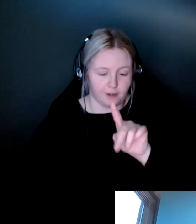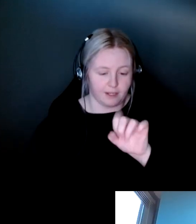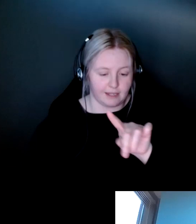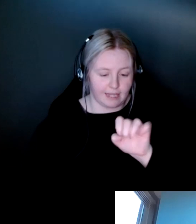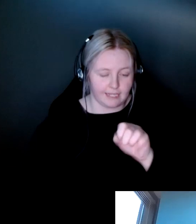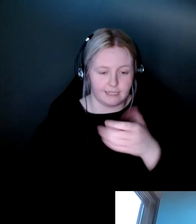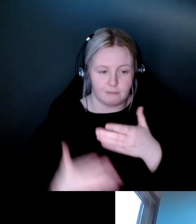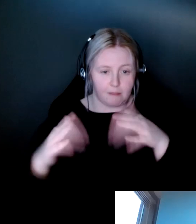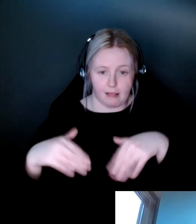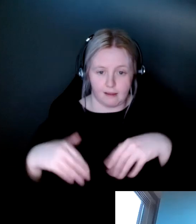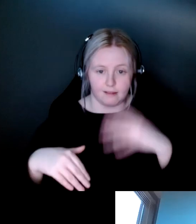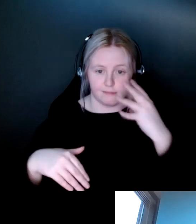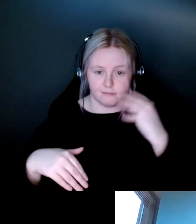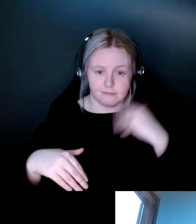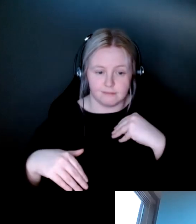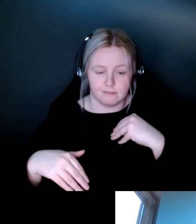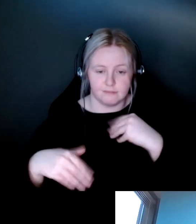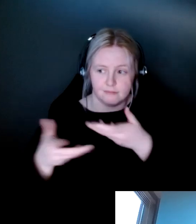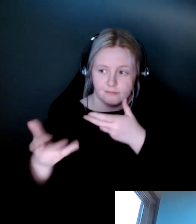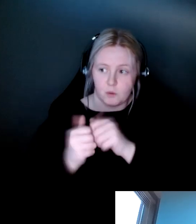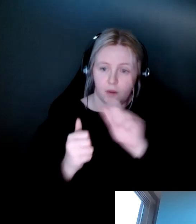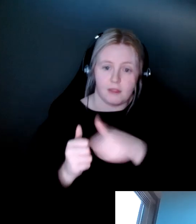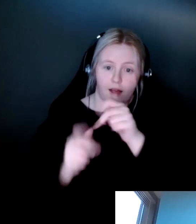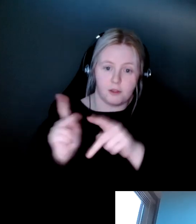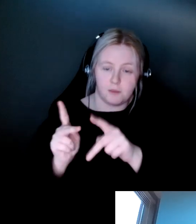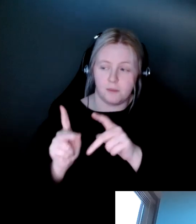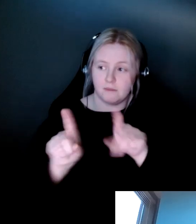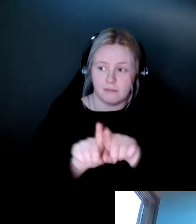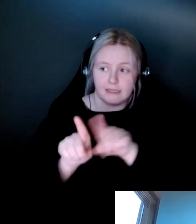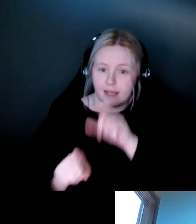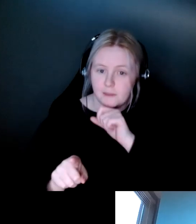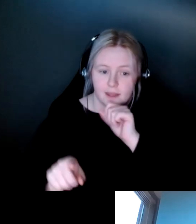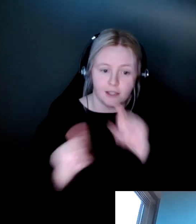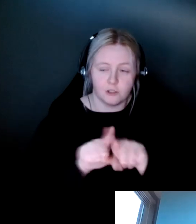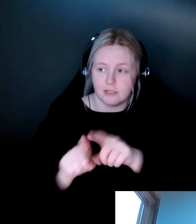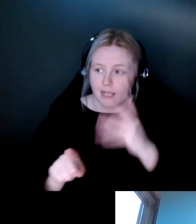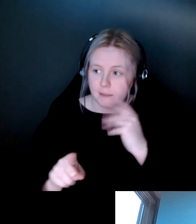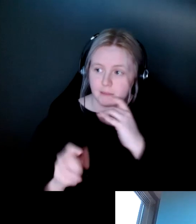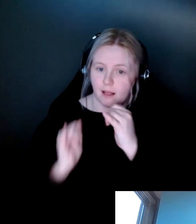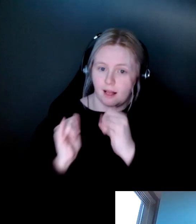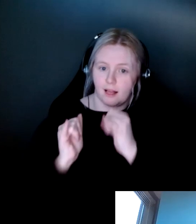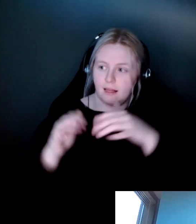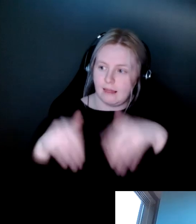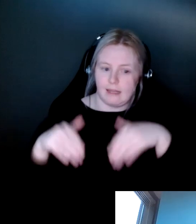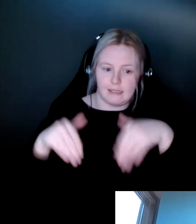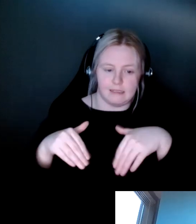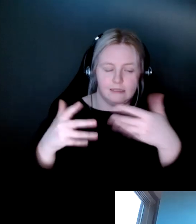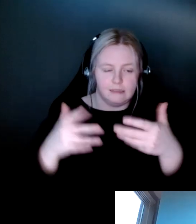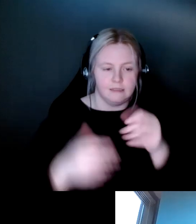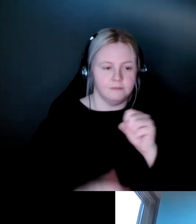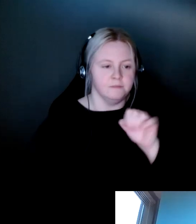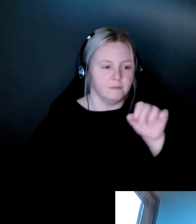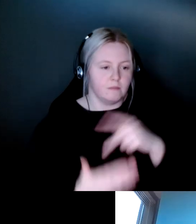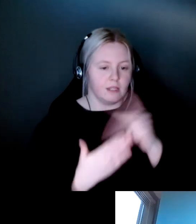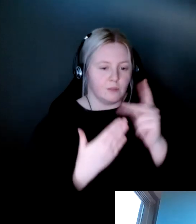being with other people their age who have vision loss before. So this program is not really